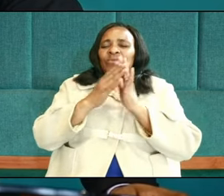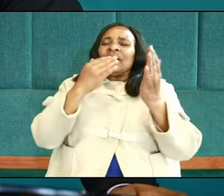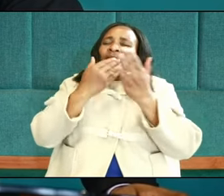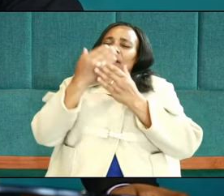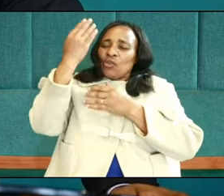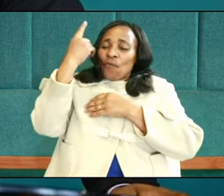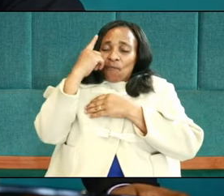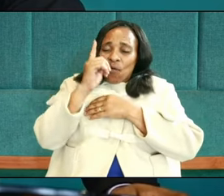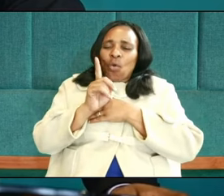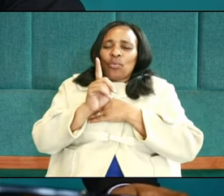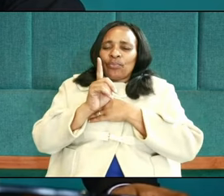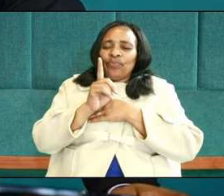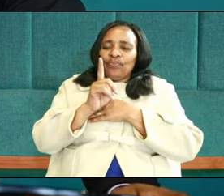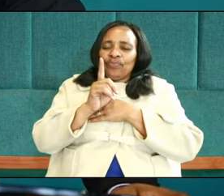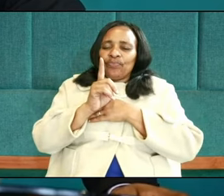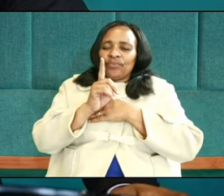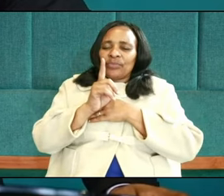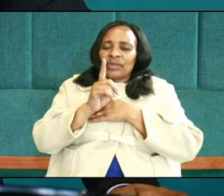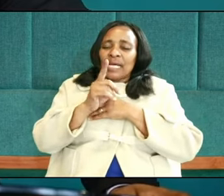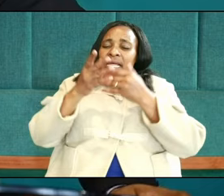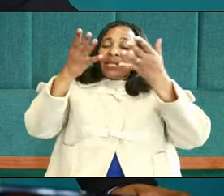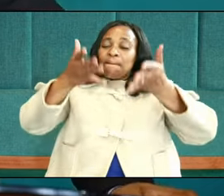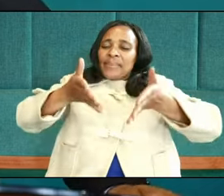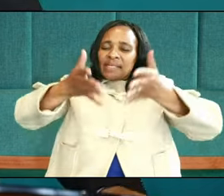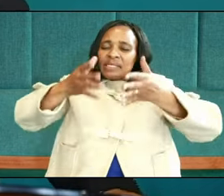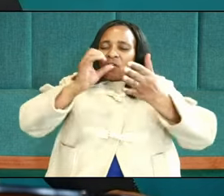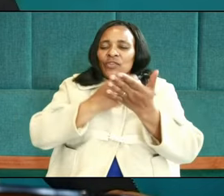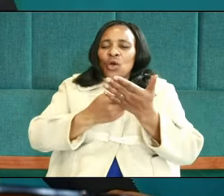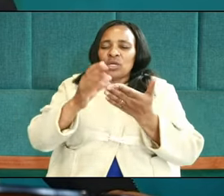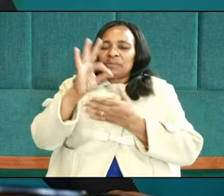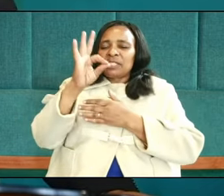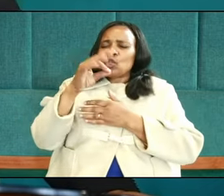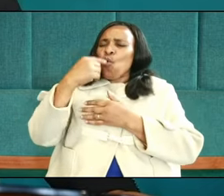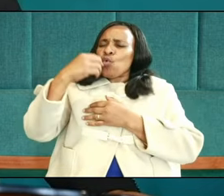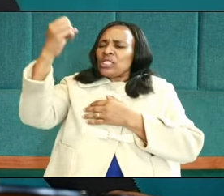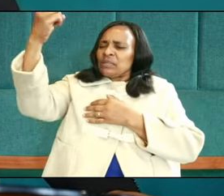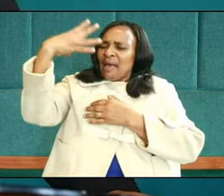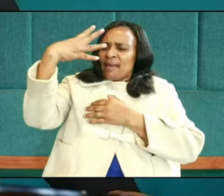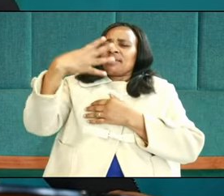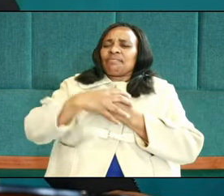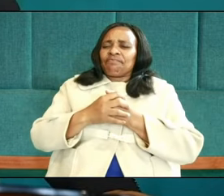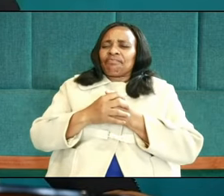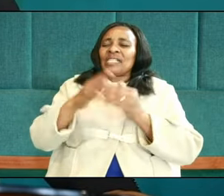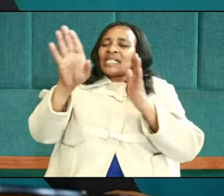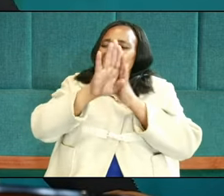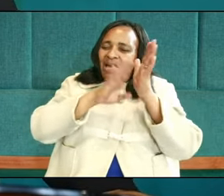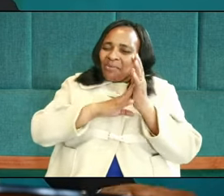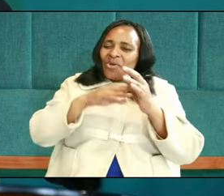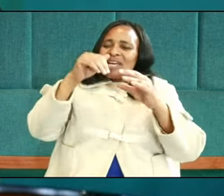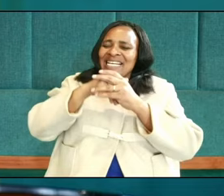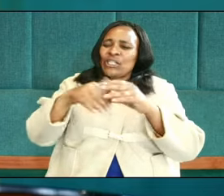the presence of the Holy Spirit, who inspired the Bible in its